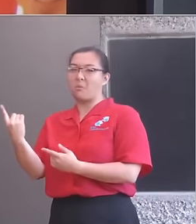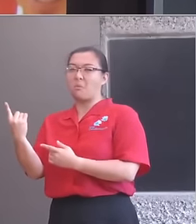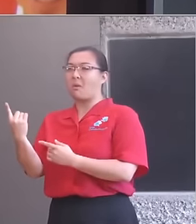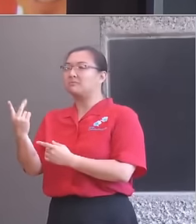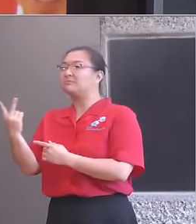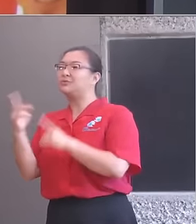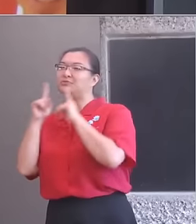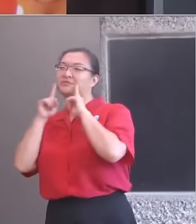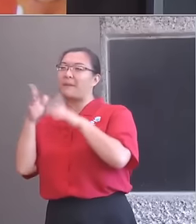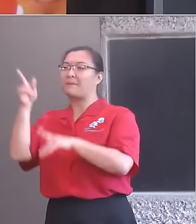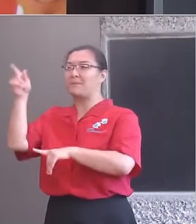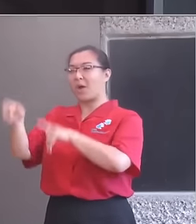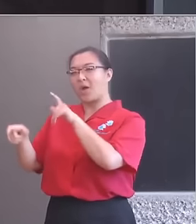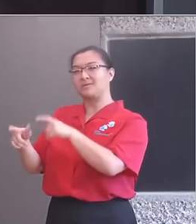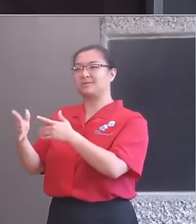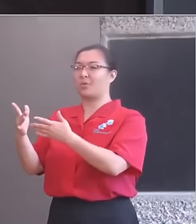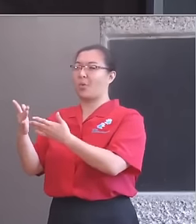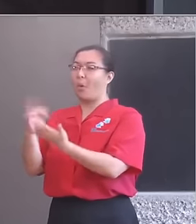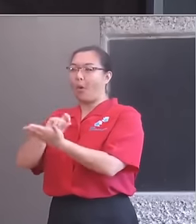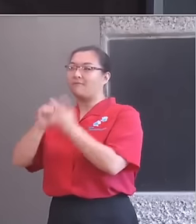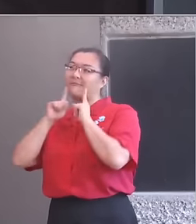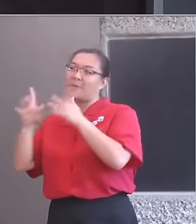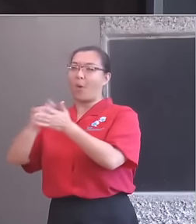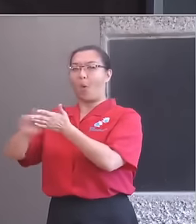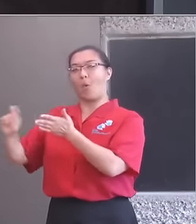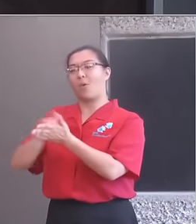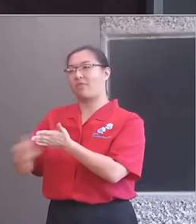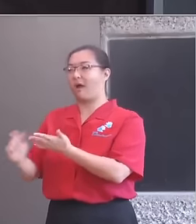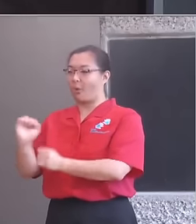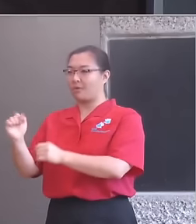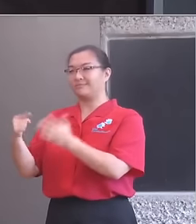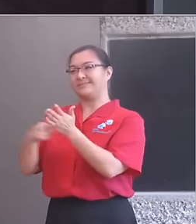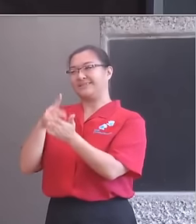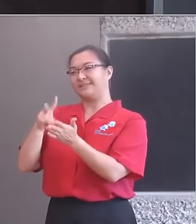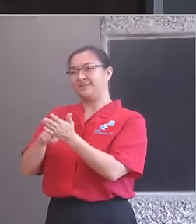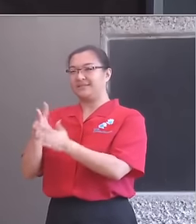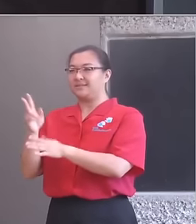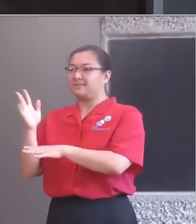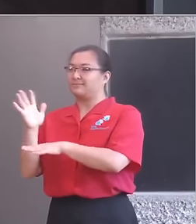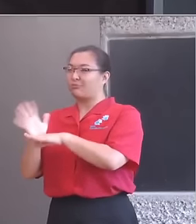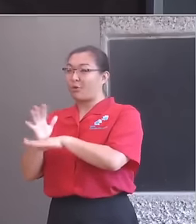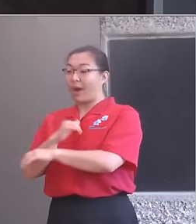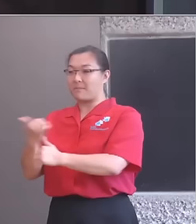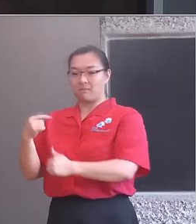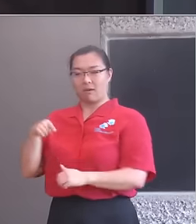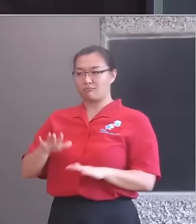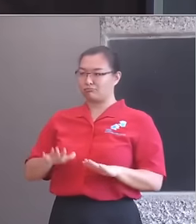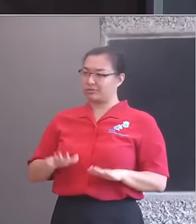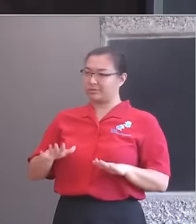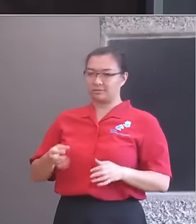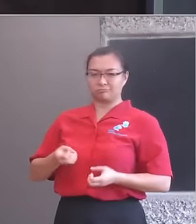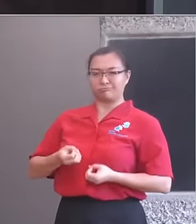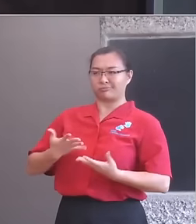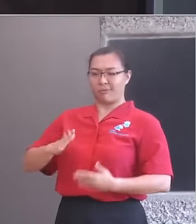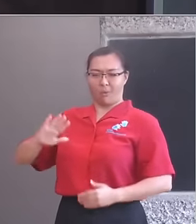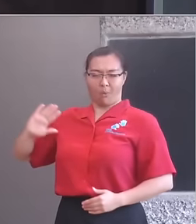children's author, world-conquering television series or a Nobel-winning playwright, Britain offers